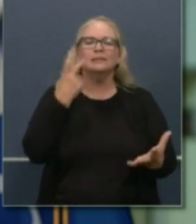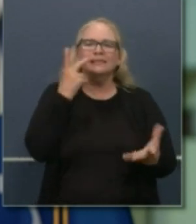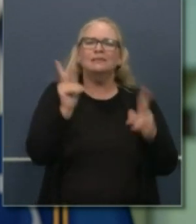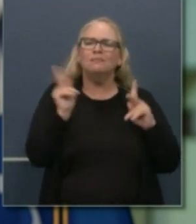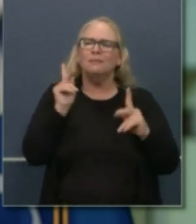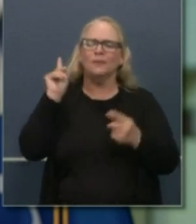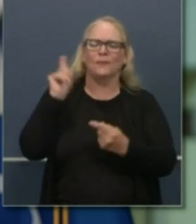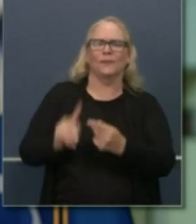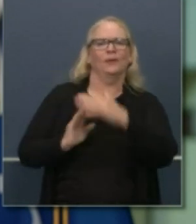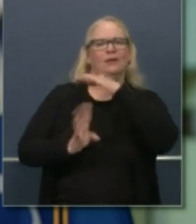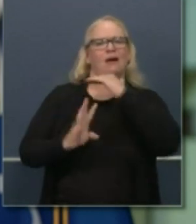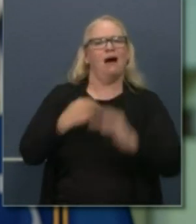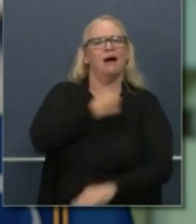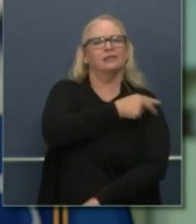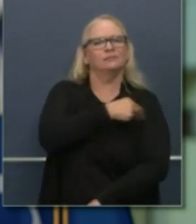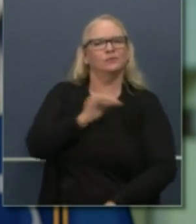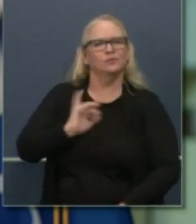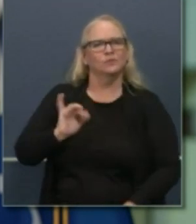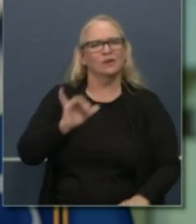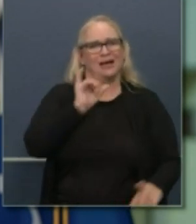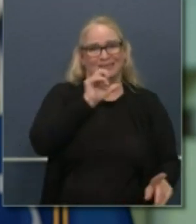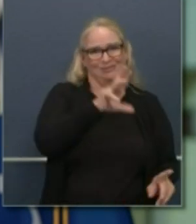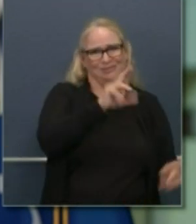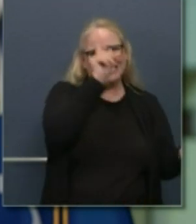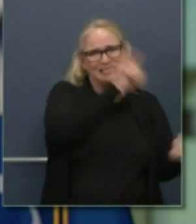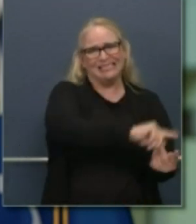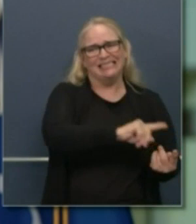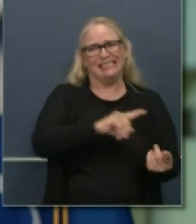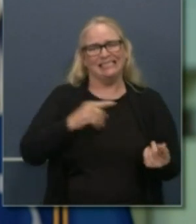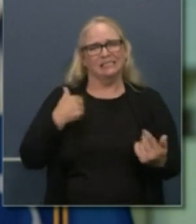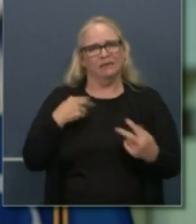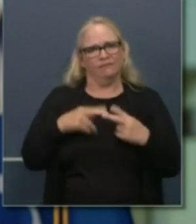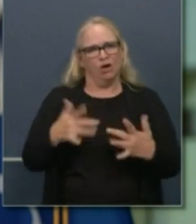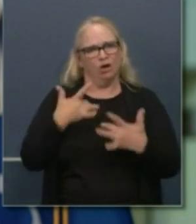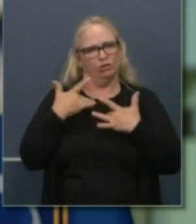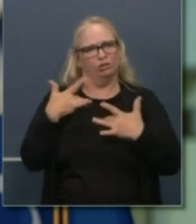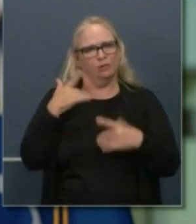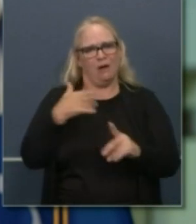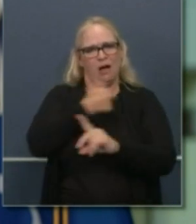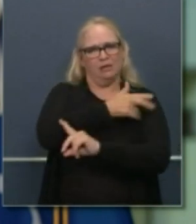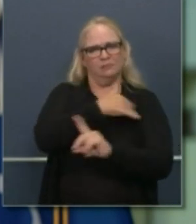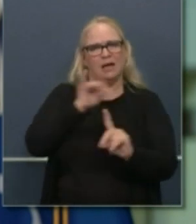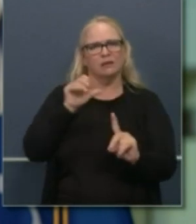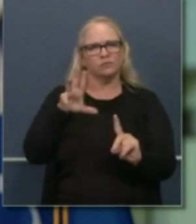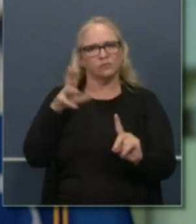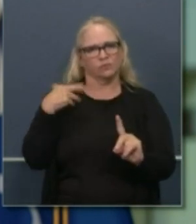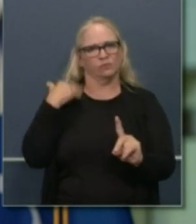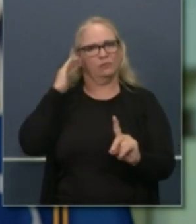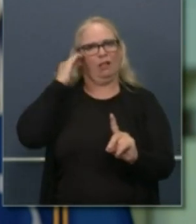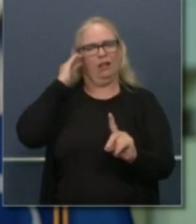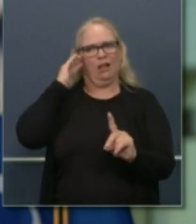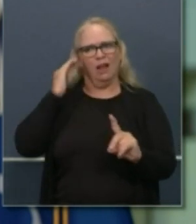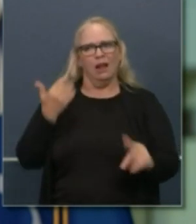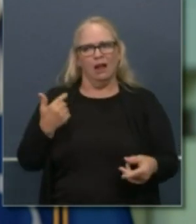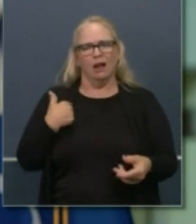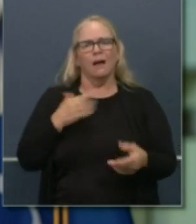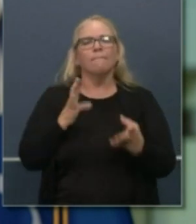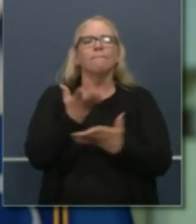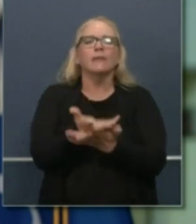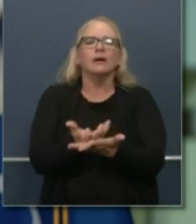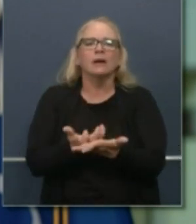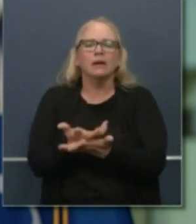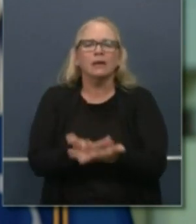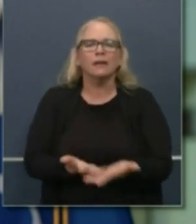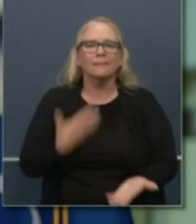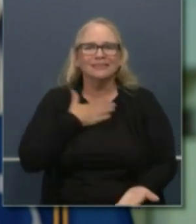continue to be a cause of concern in this state and that's why we want everybody to double down on everything we have been doing